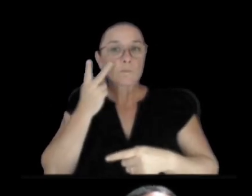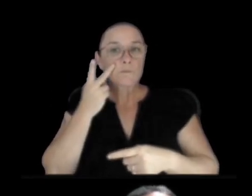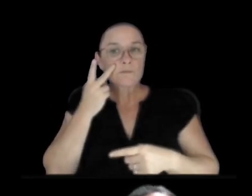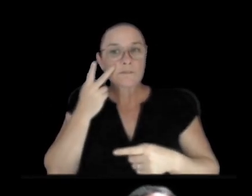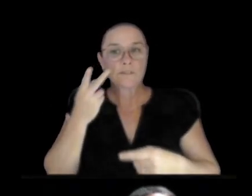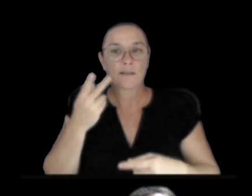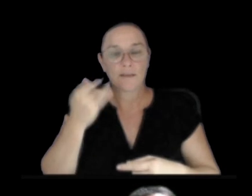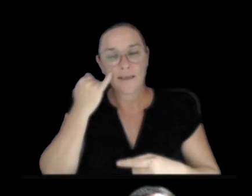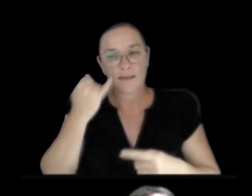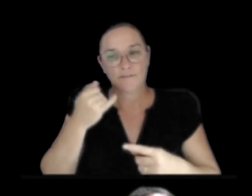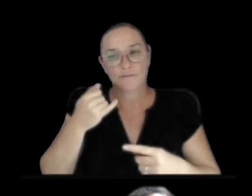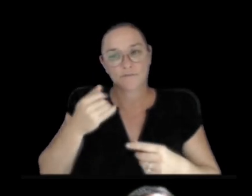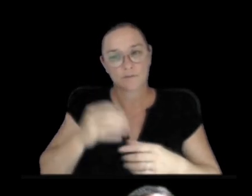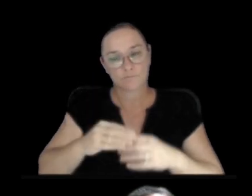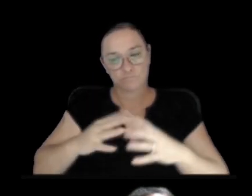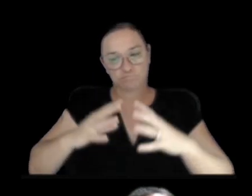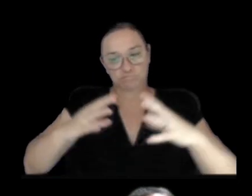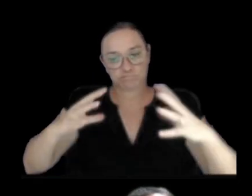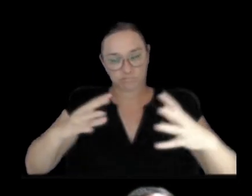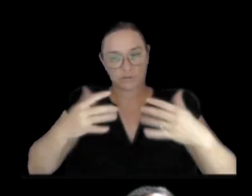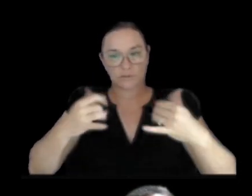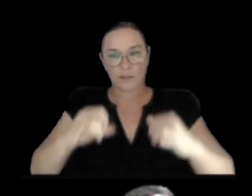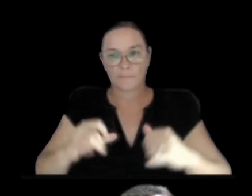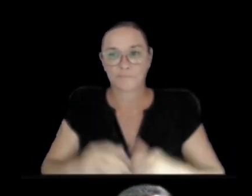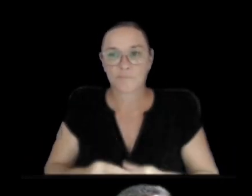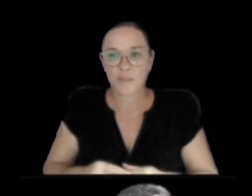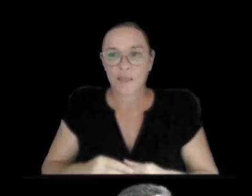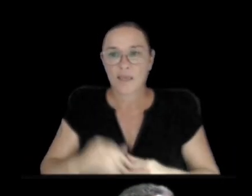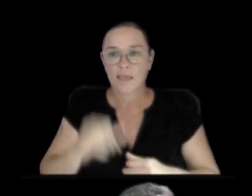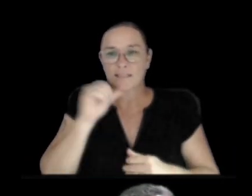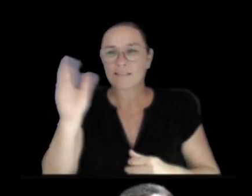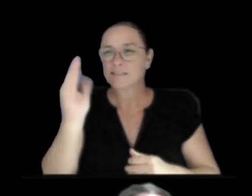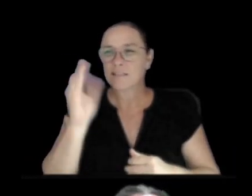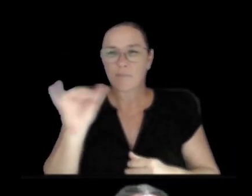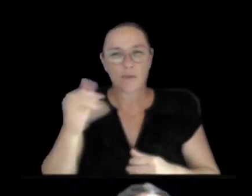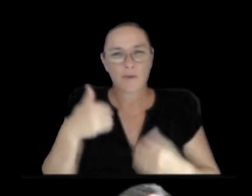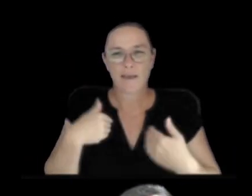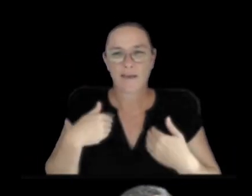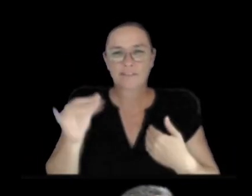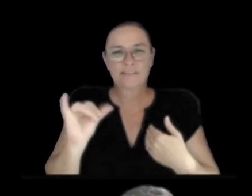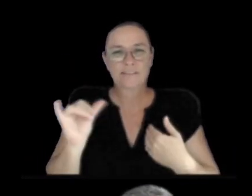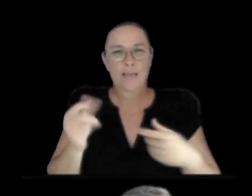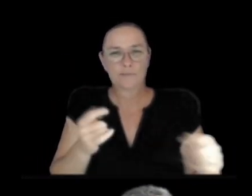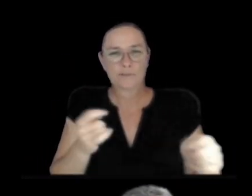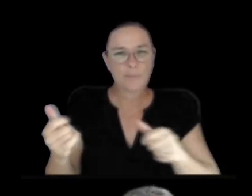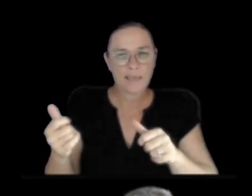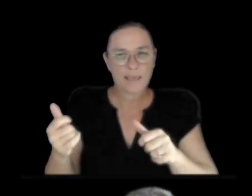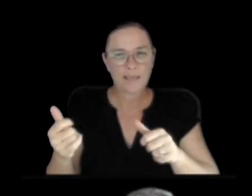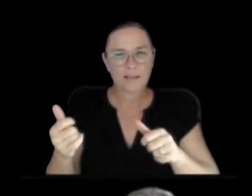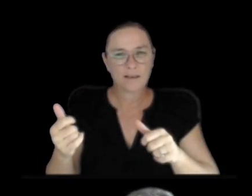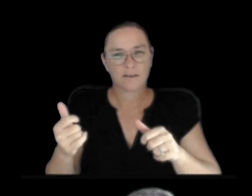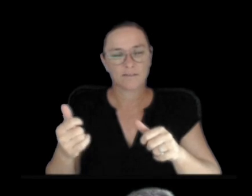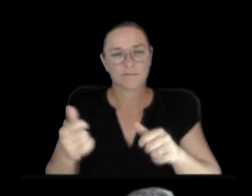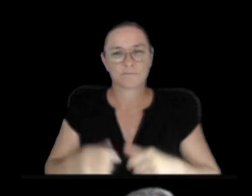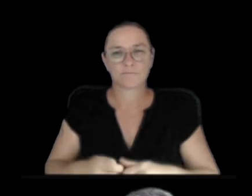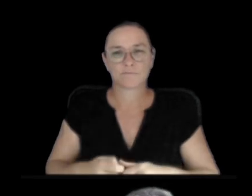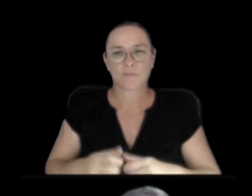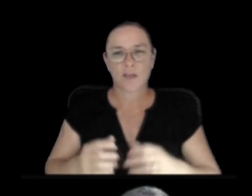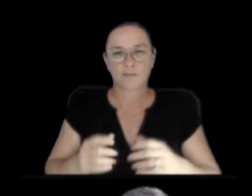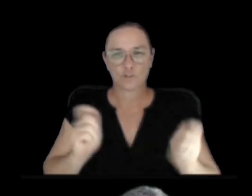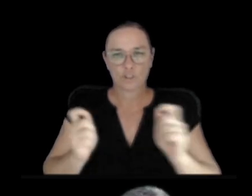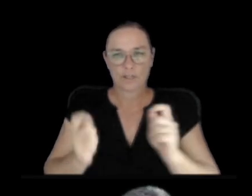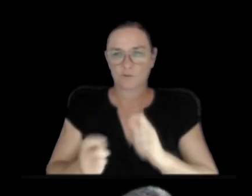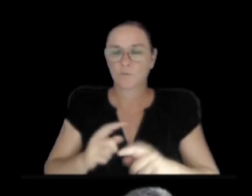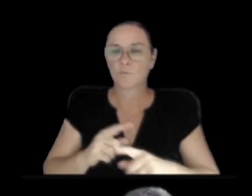signals? And it does not seem that we're seeing quite the same speed of propagation, at least so far. But in order to